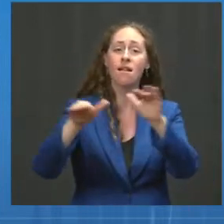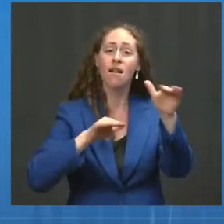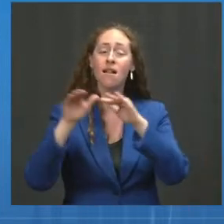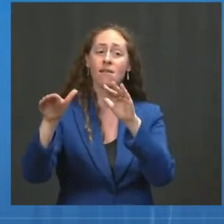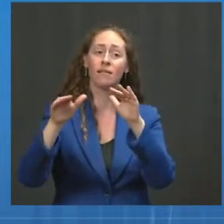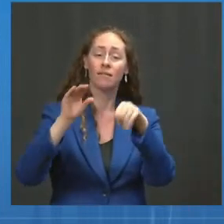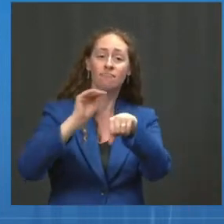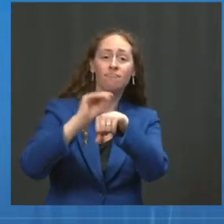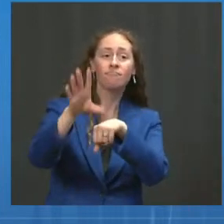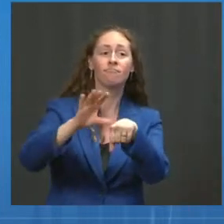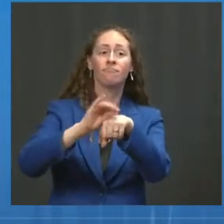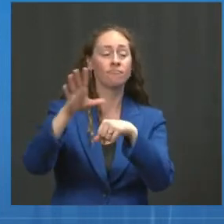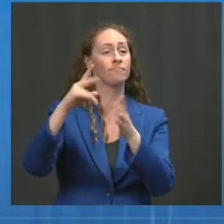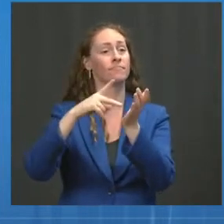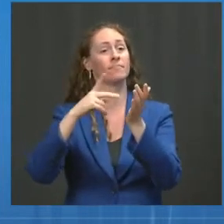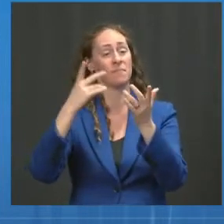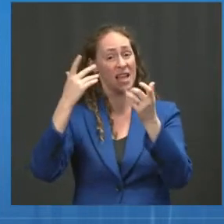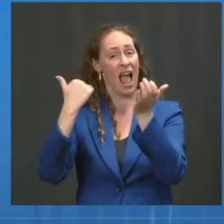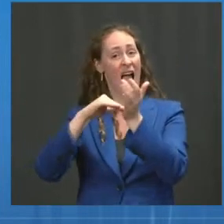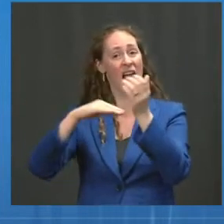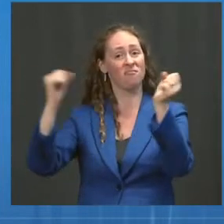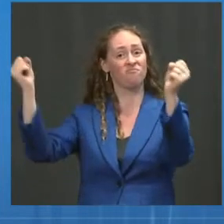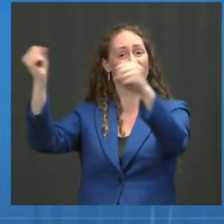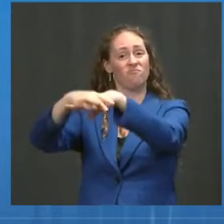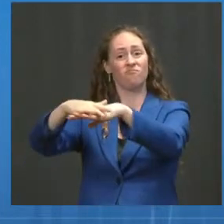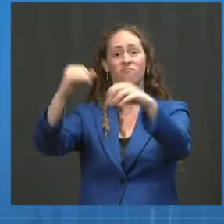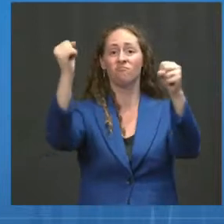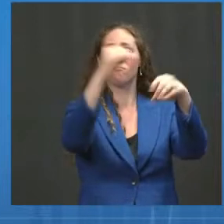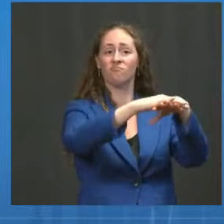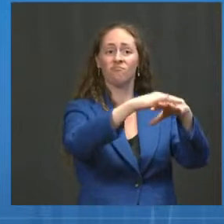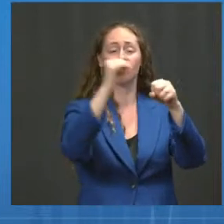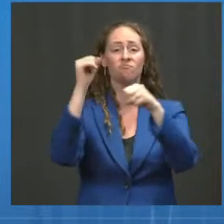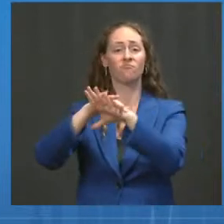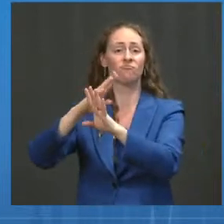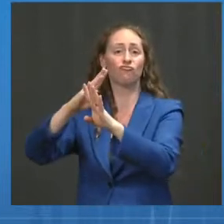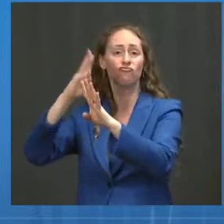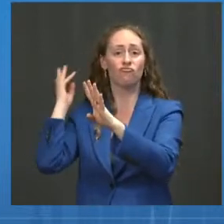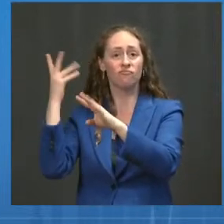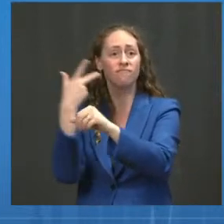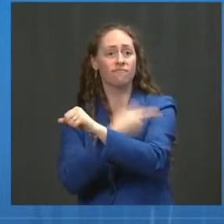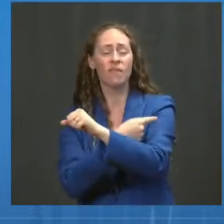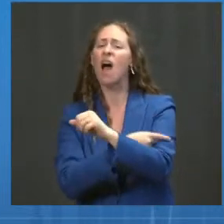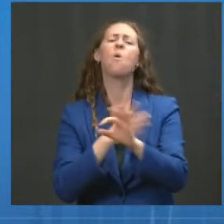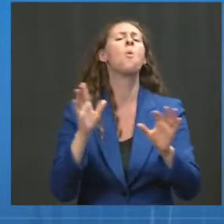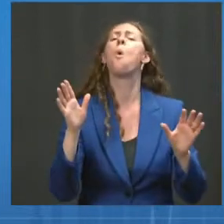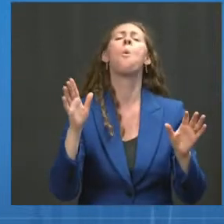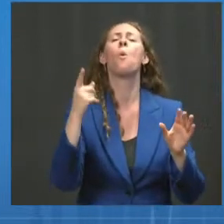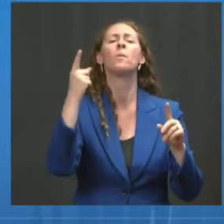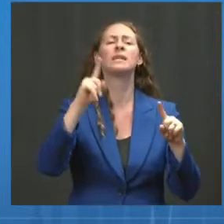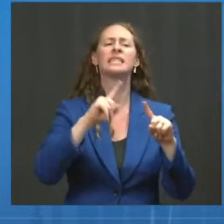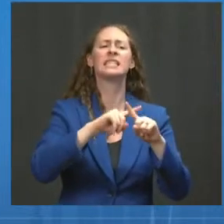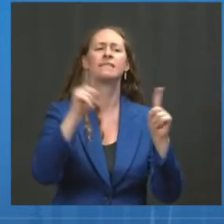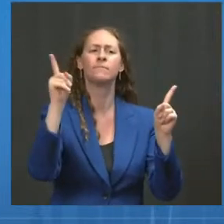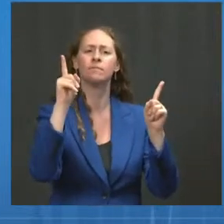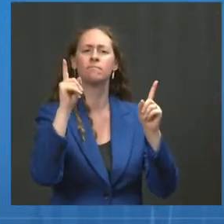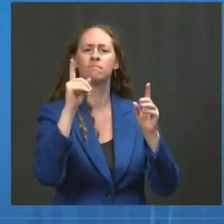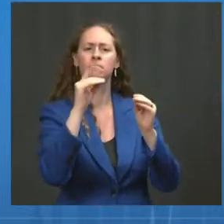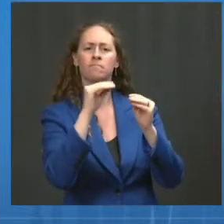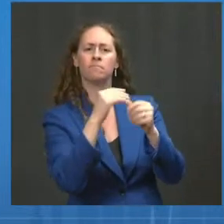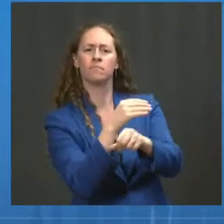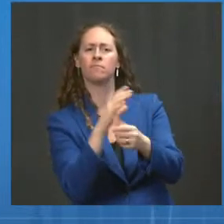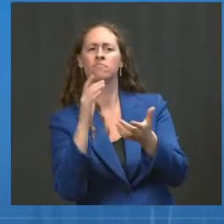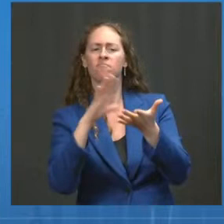can expect to see more doses shipped to doctors' offices, pharmacies, smaller clinics, and will states continue to be the